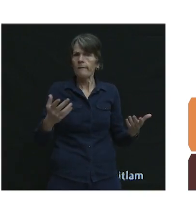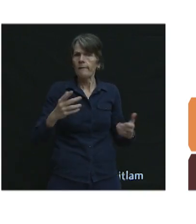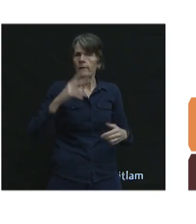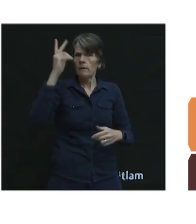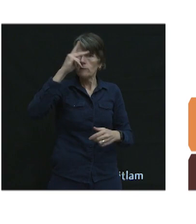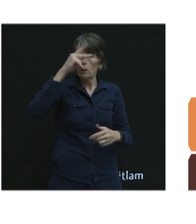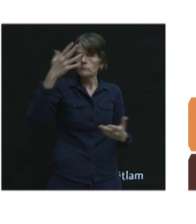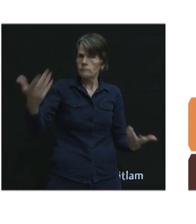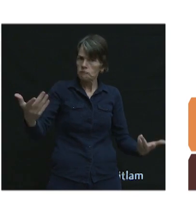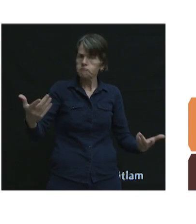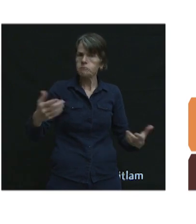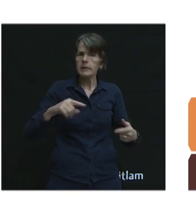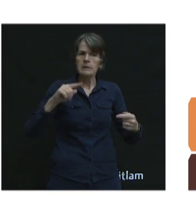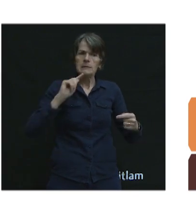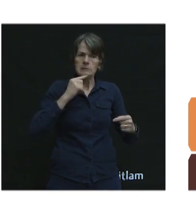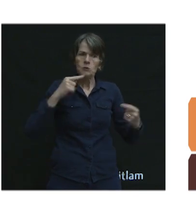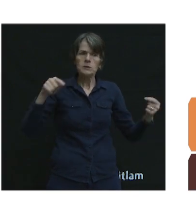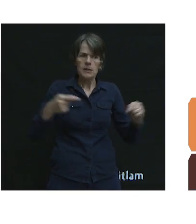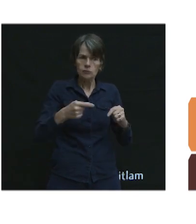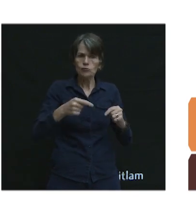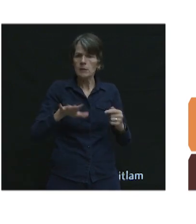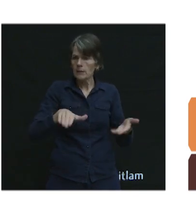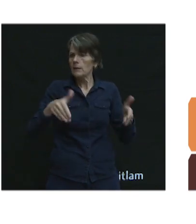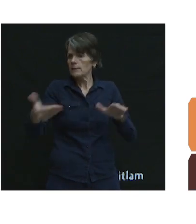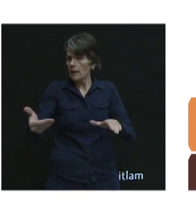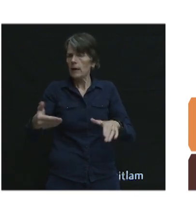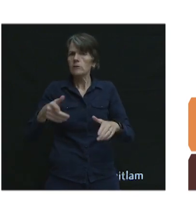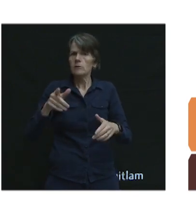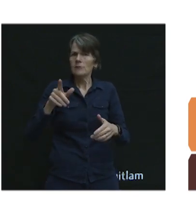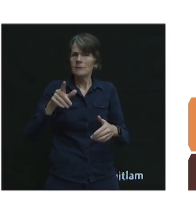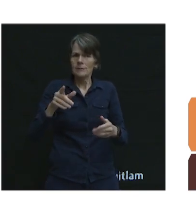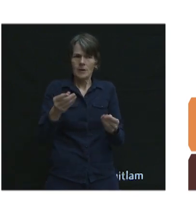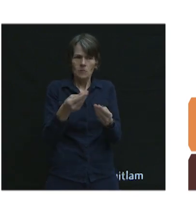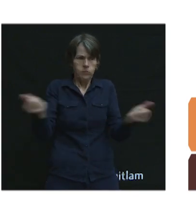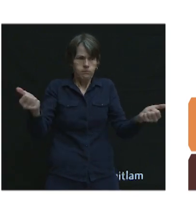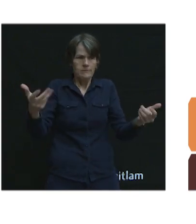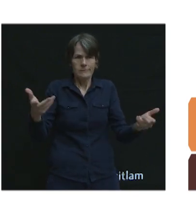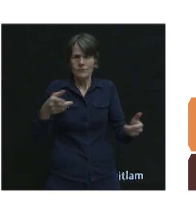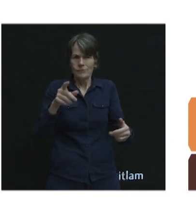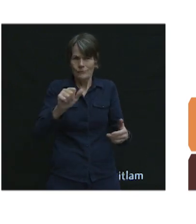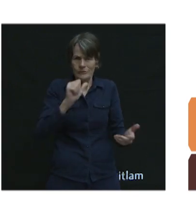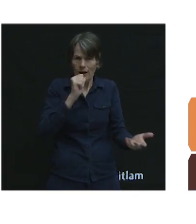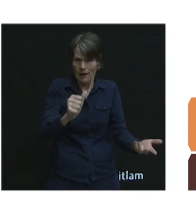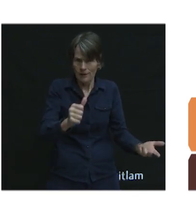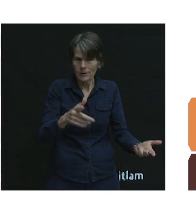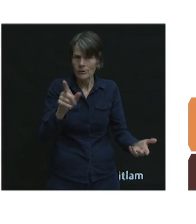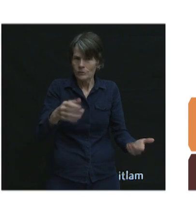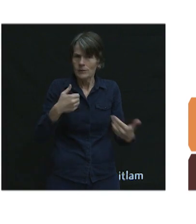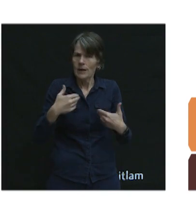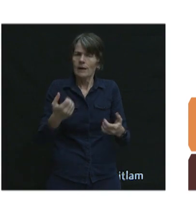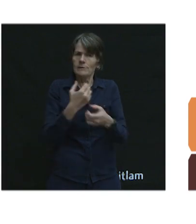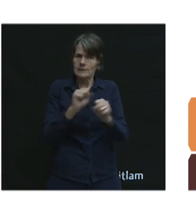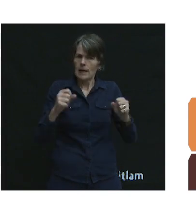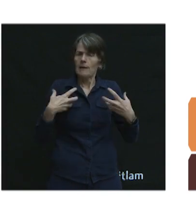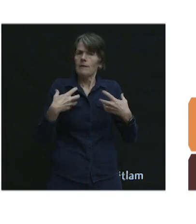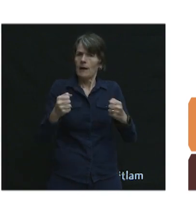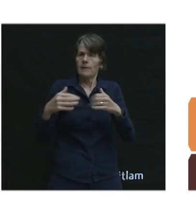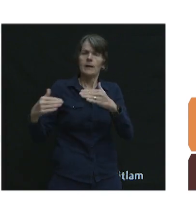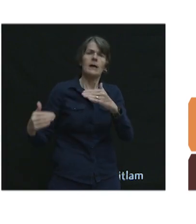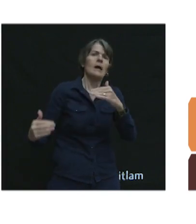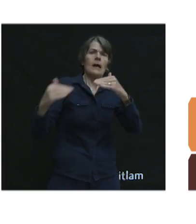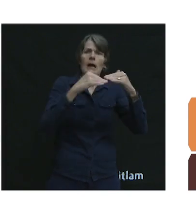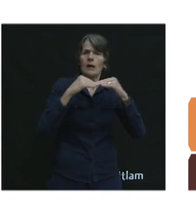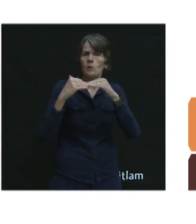fatalities and serious injuries can be and should be eliminated while providing safe, healthy, and equitable mobility for all road users.